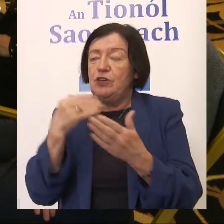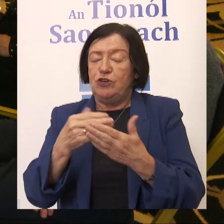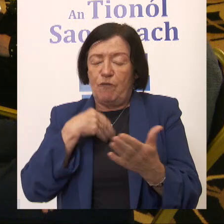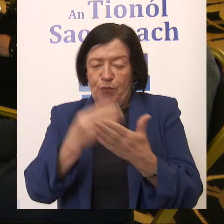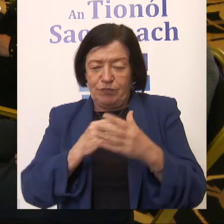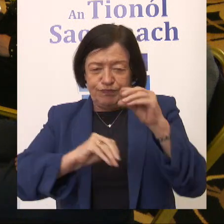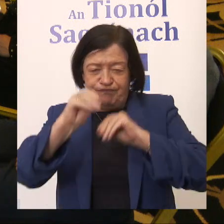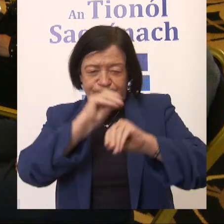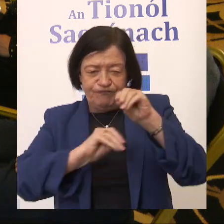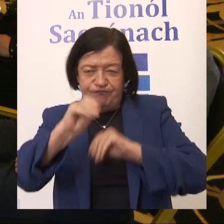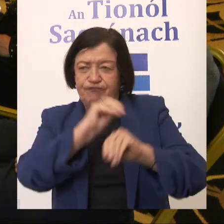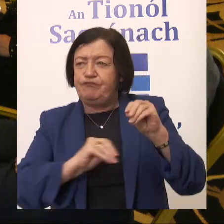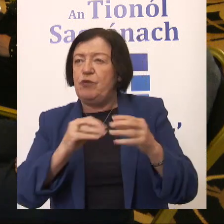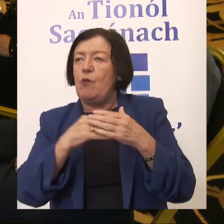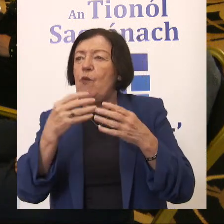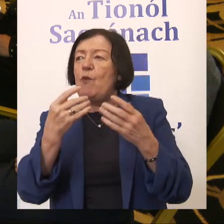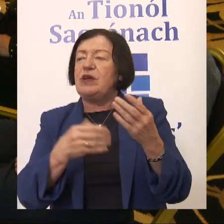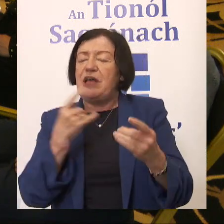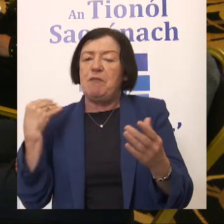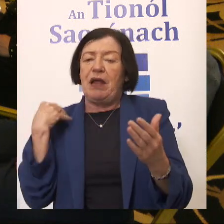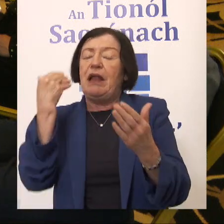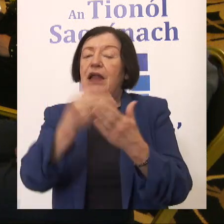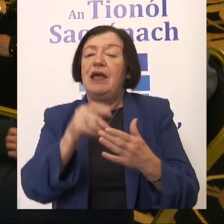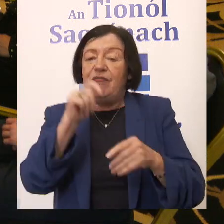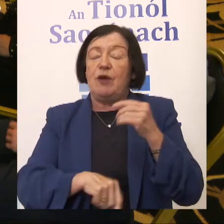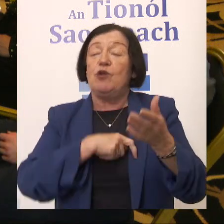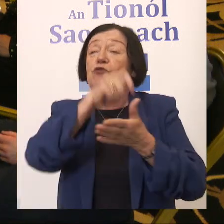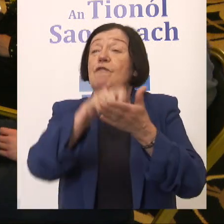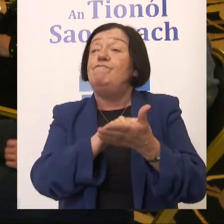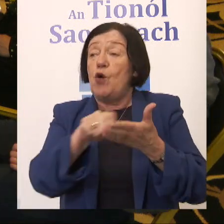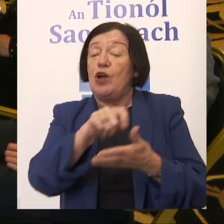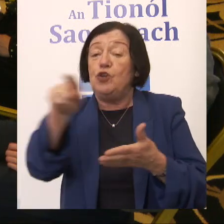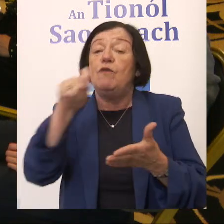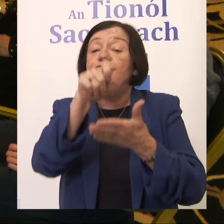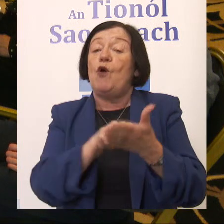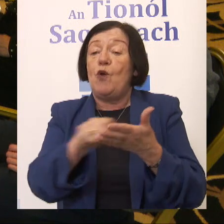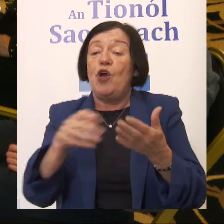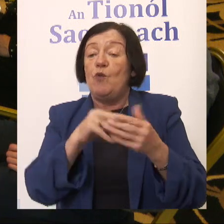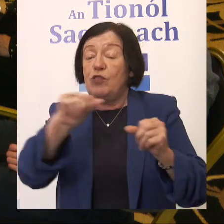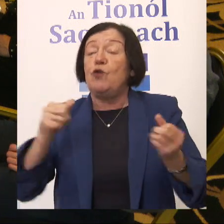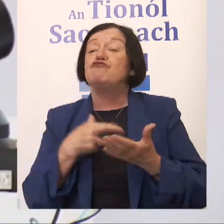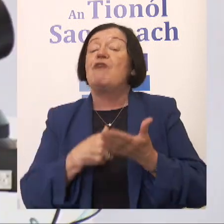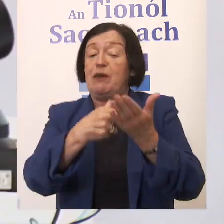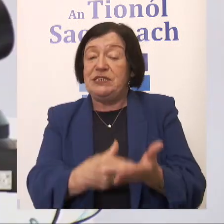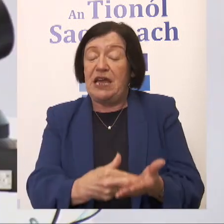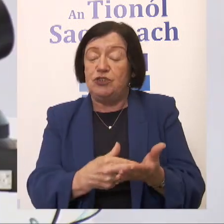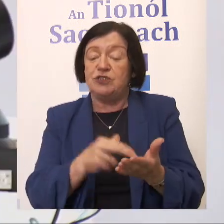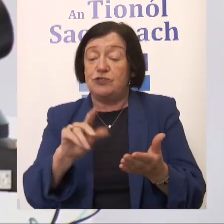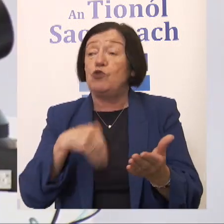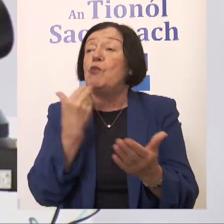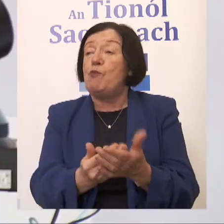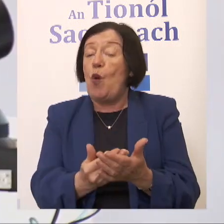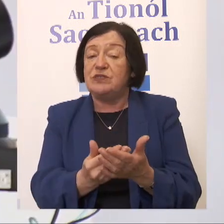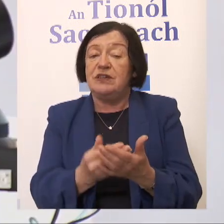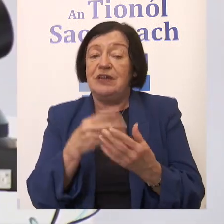where we have come from. And then we'll go into the voting session and you'll vote on what those recommendations and proposals will be